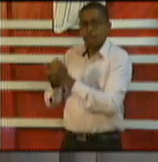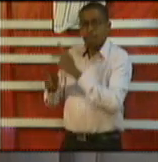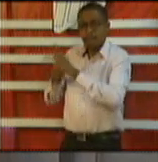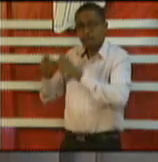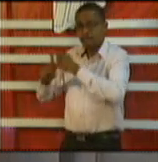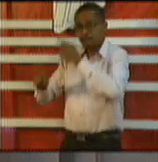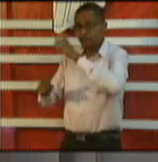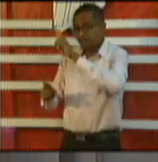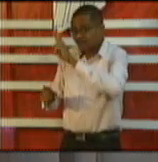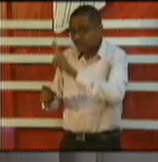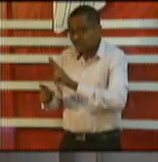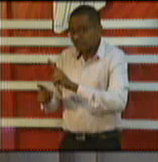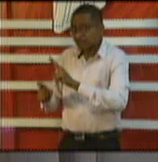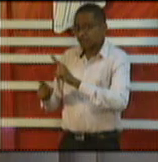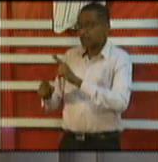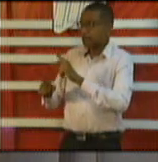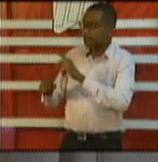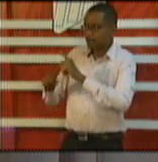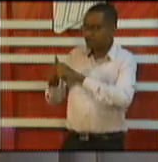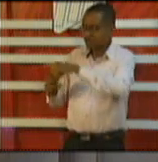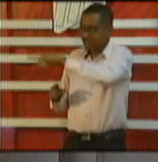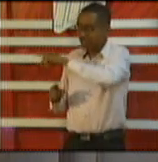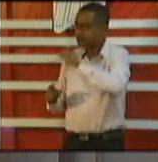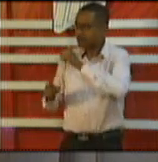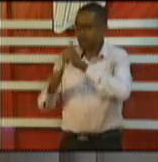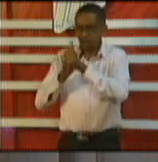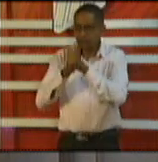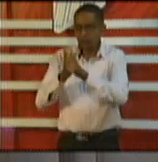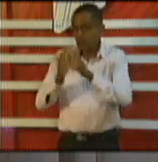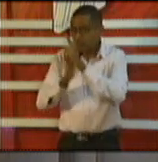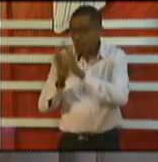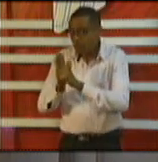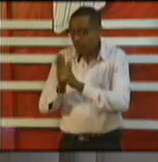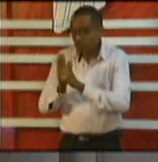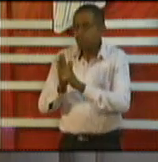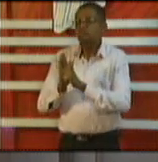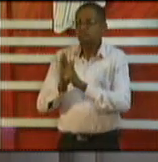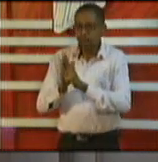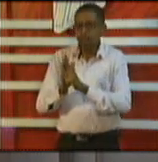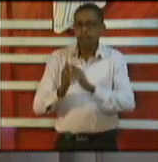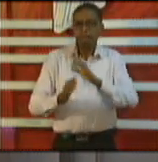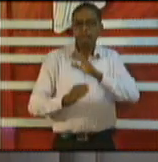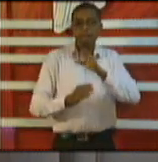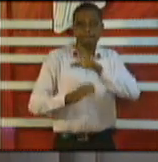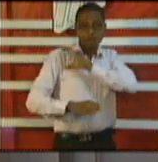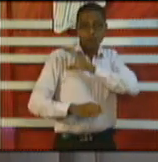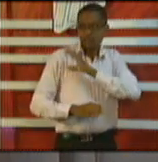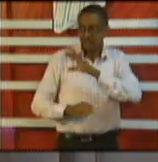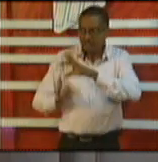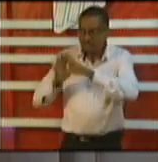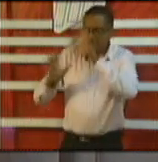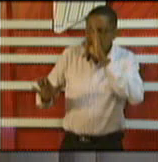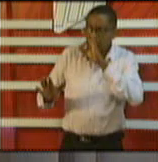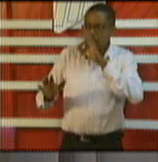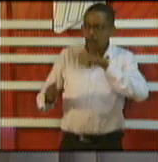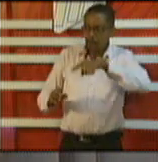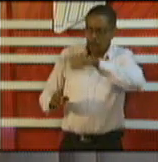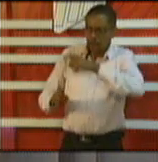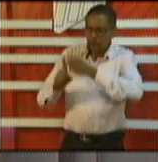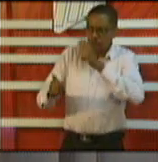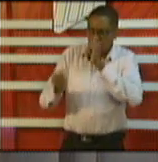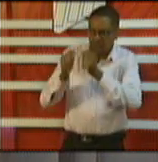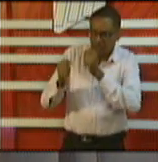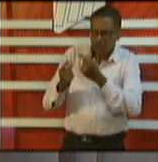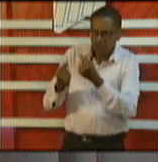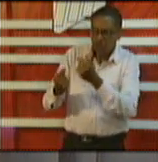irresponsible behaviour those who are found going and coming across the borders they are going to be charged with breach of the regulations but I've also